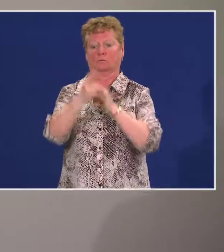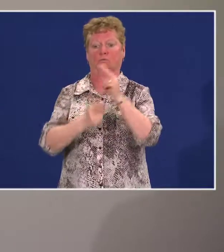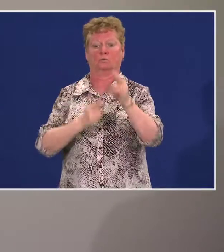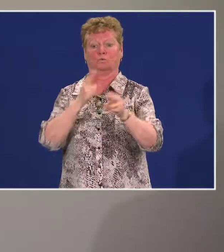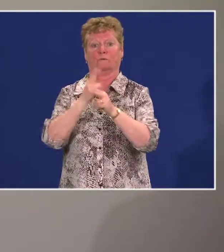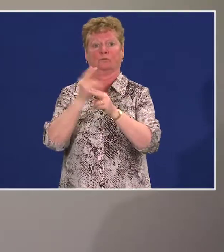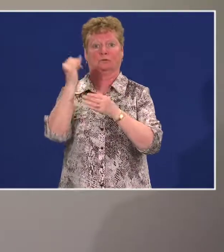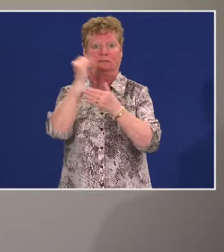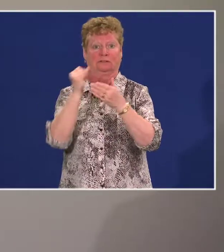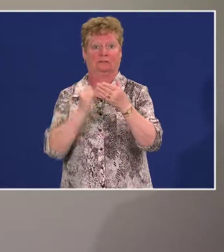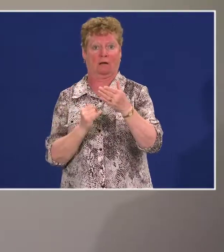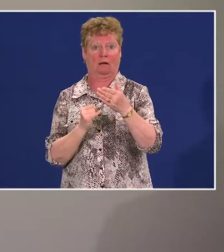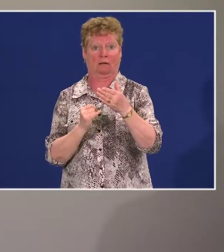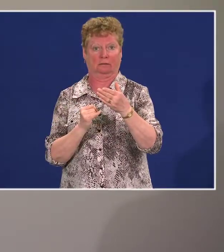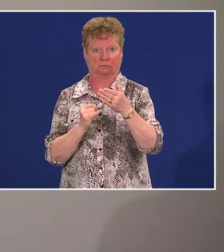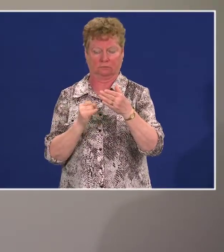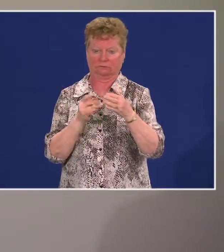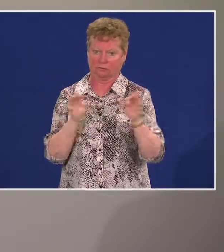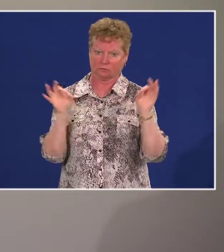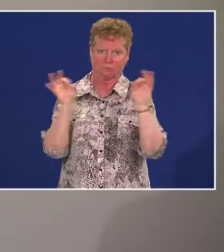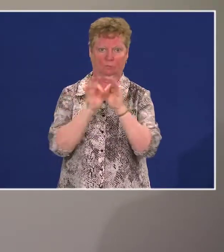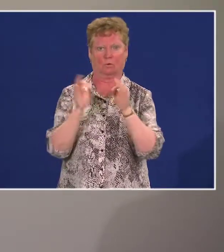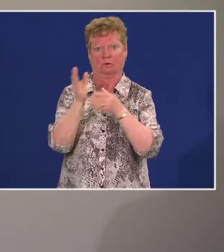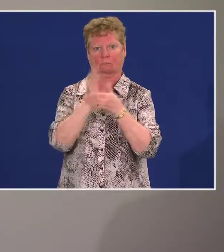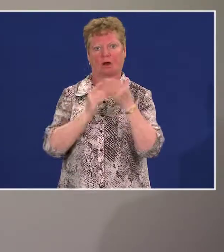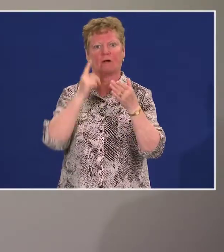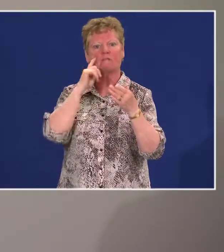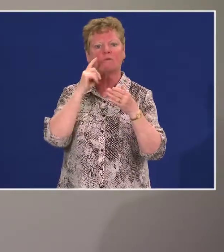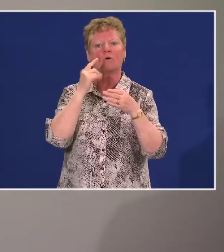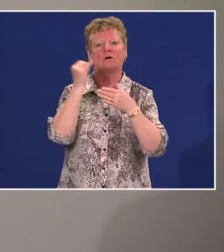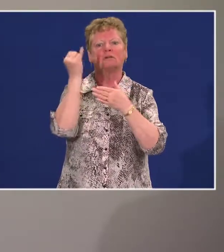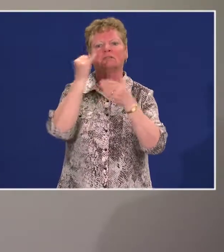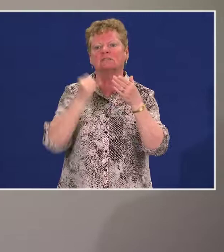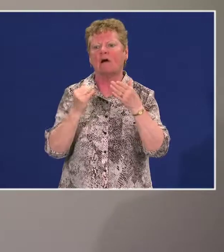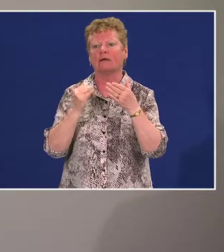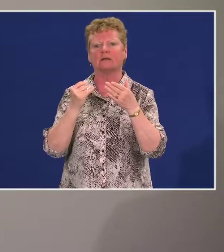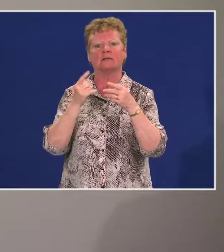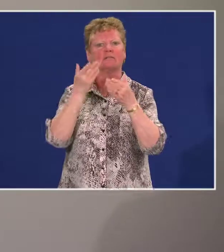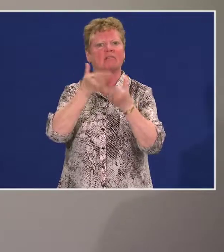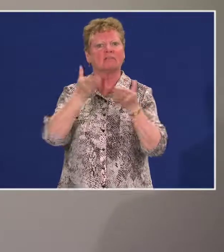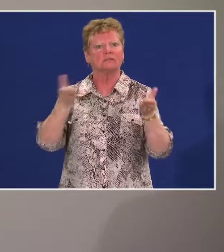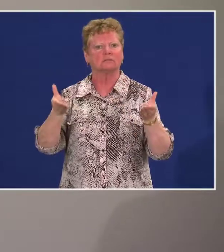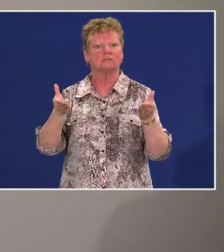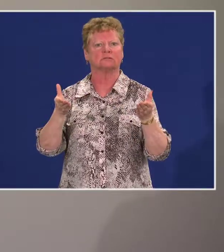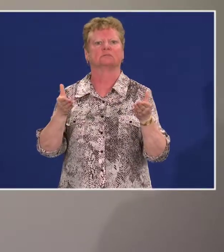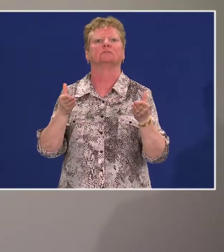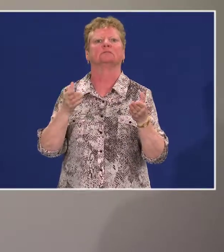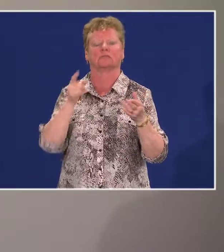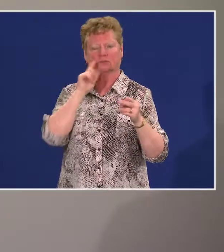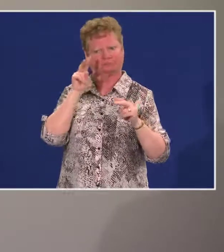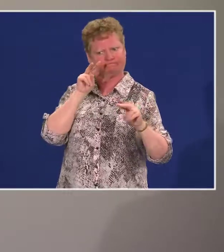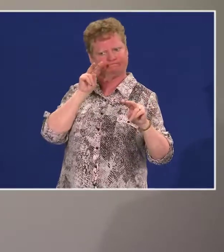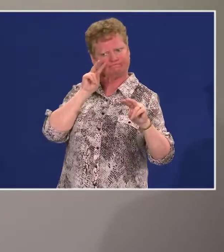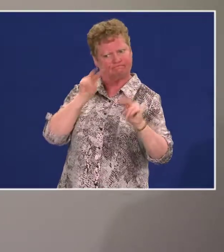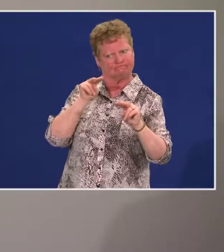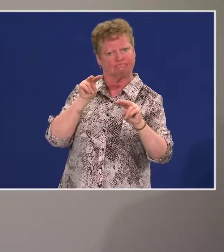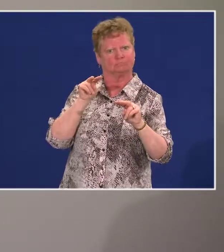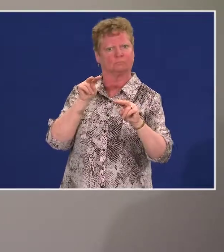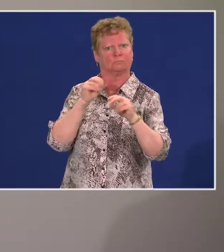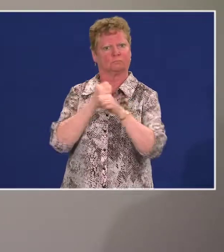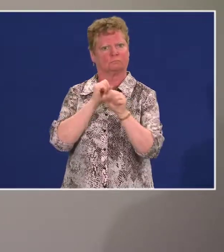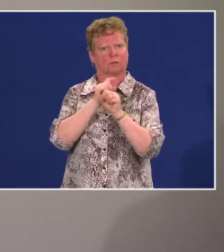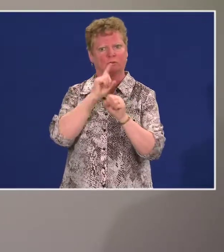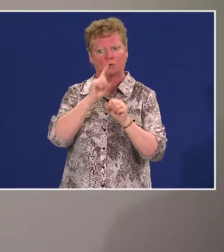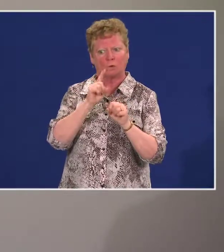fundamental principle in the design of products and communications, and should be closely monitored for